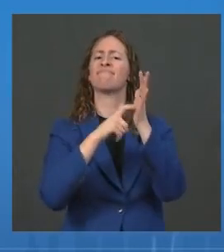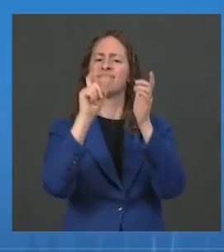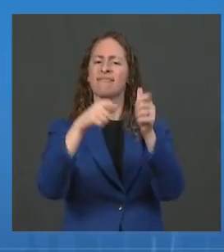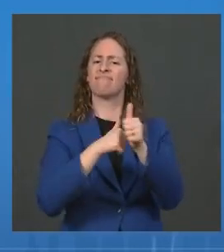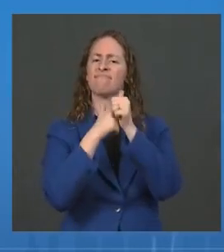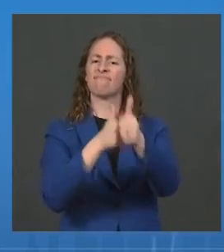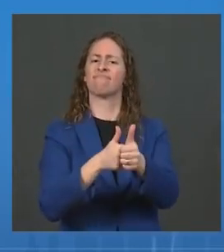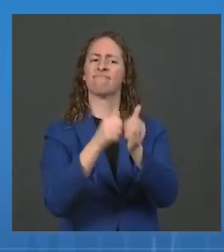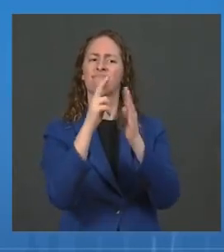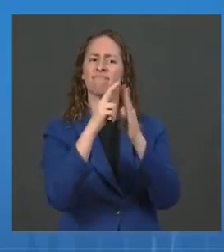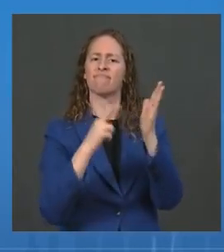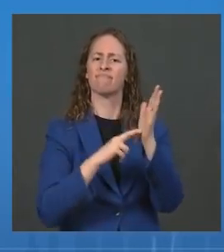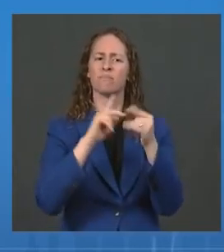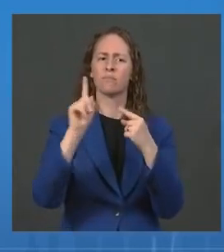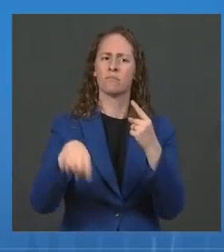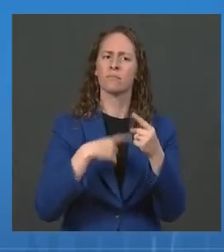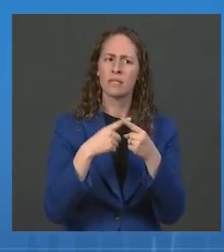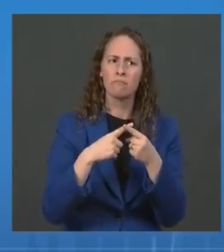plan?